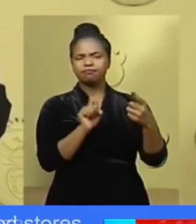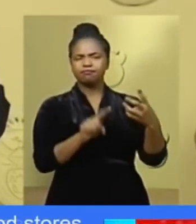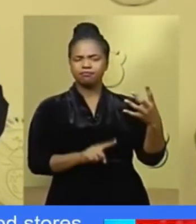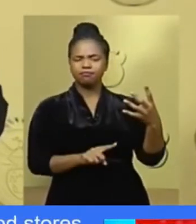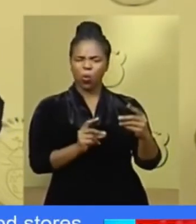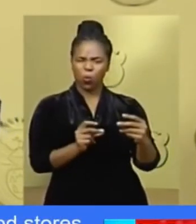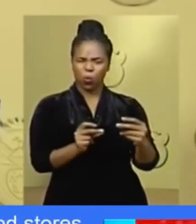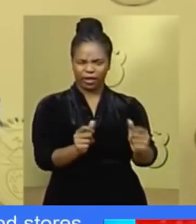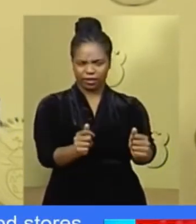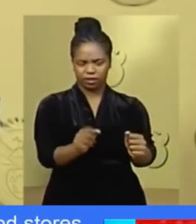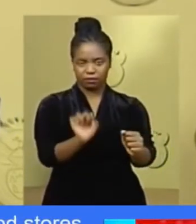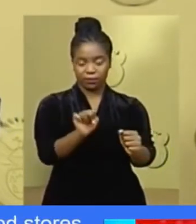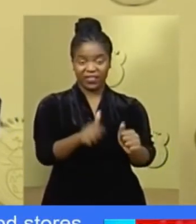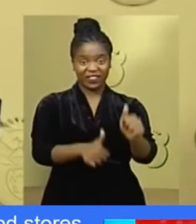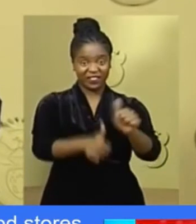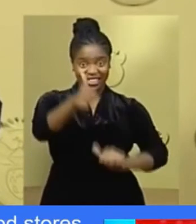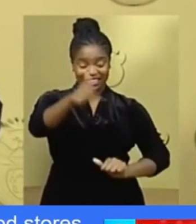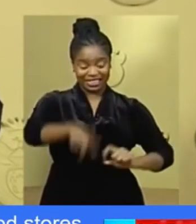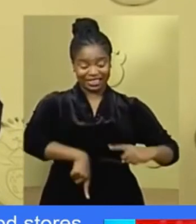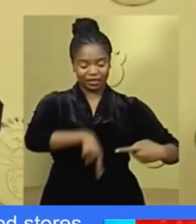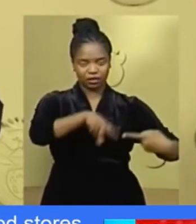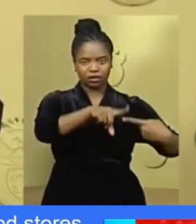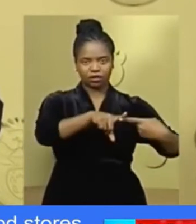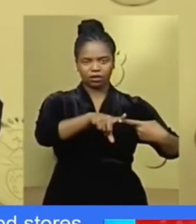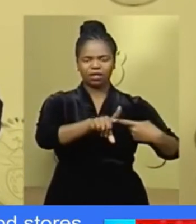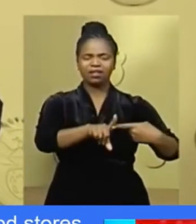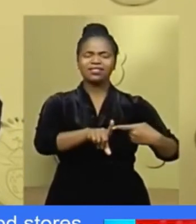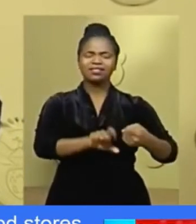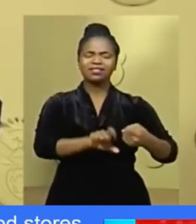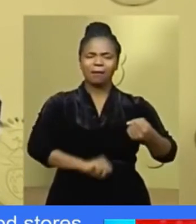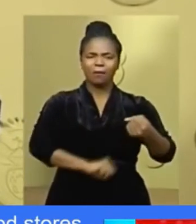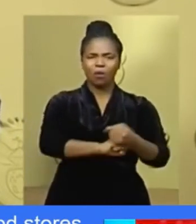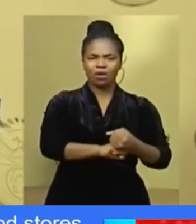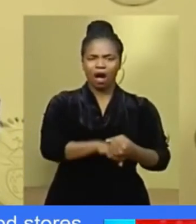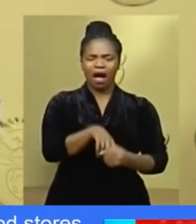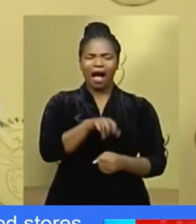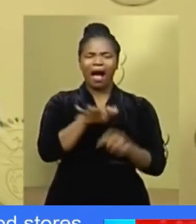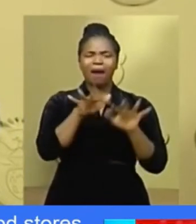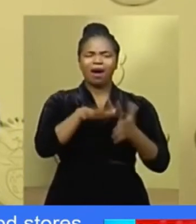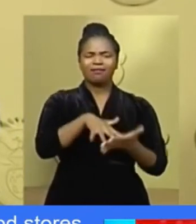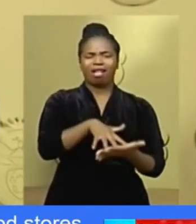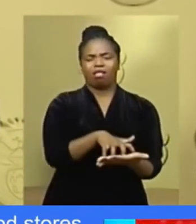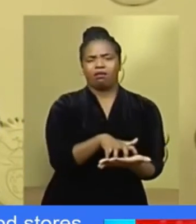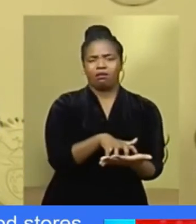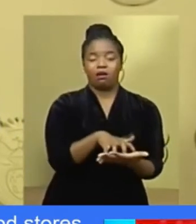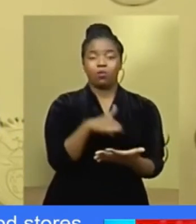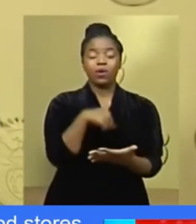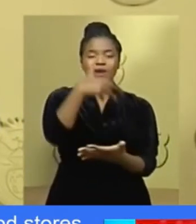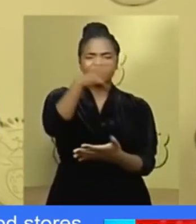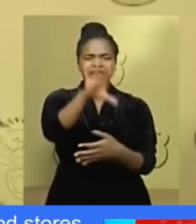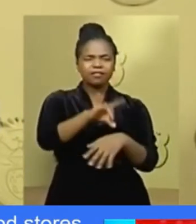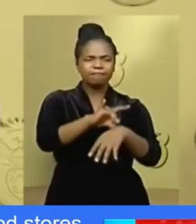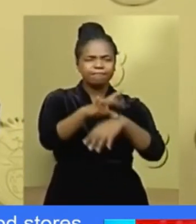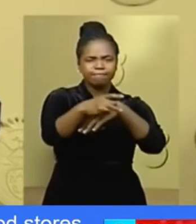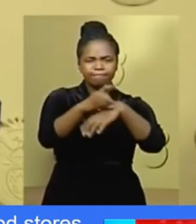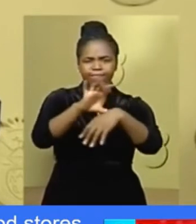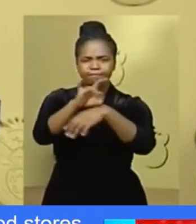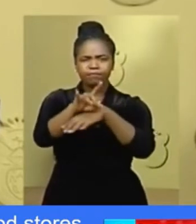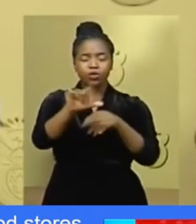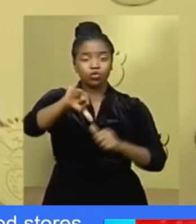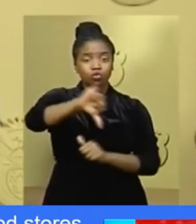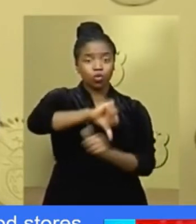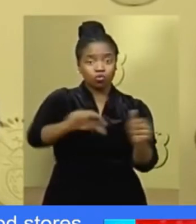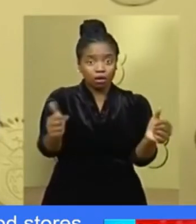targeted. Firstly we are supporting the vulnerable. Following consultation with social partners